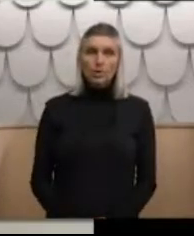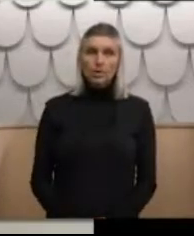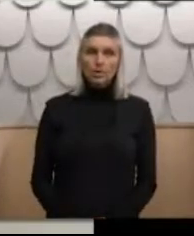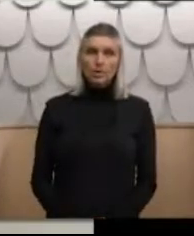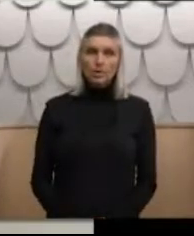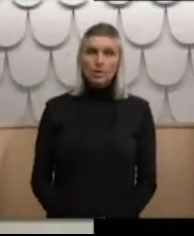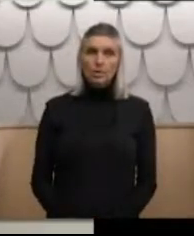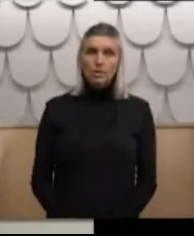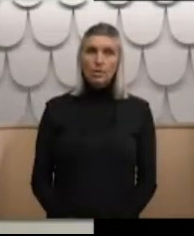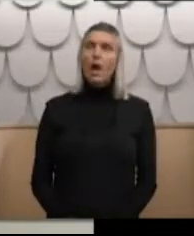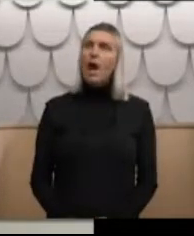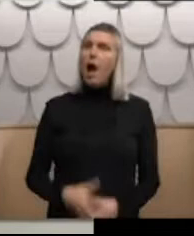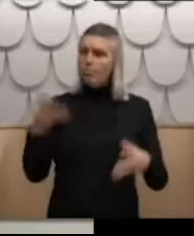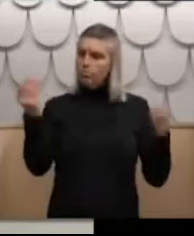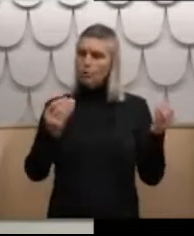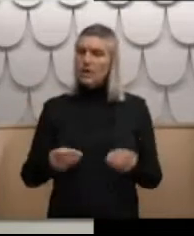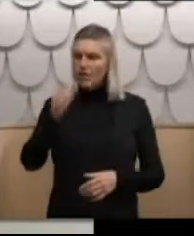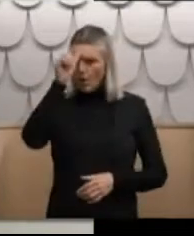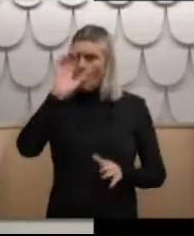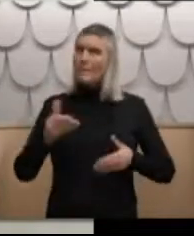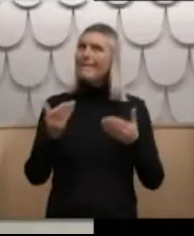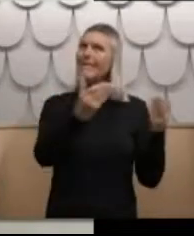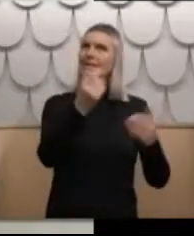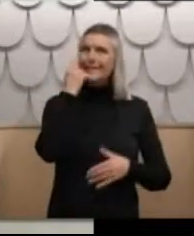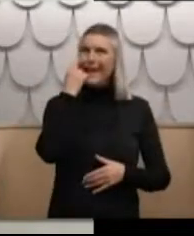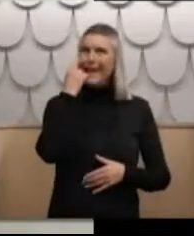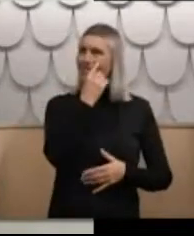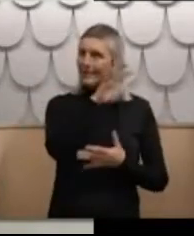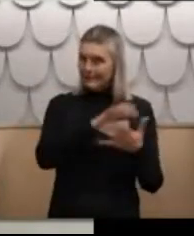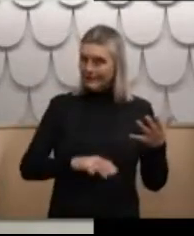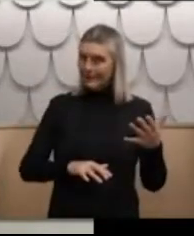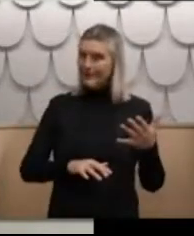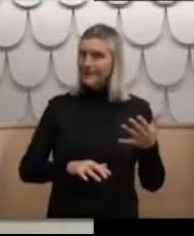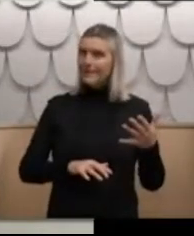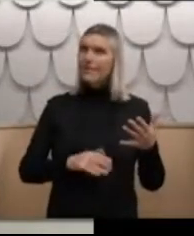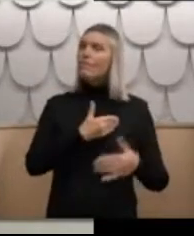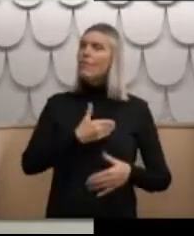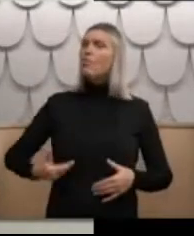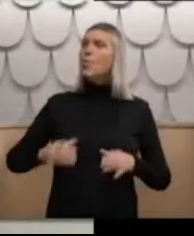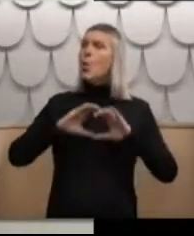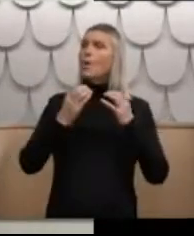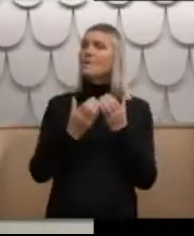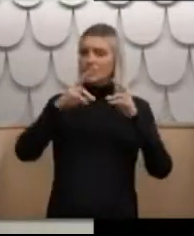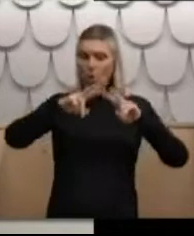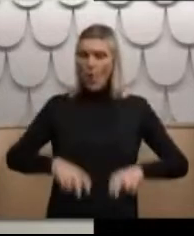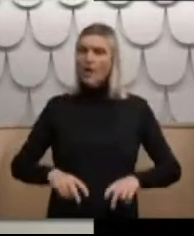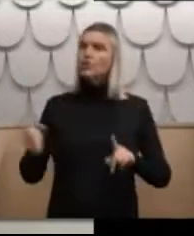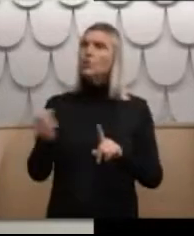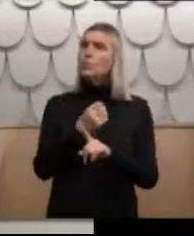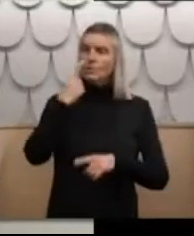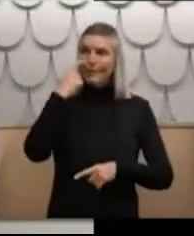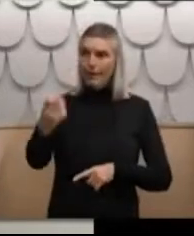evidence by the Royal Commission of the Enquiry into the Peace and Care. Kia ora. Nga mihi.